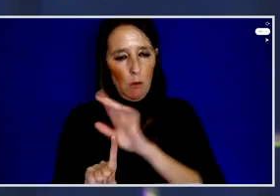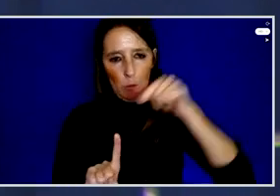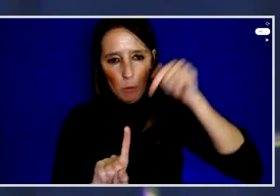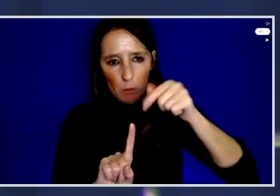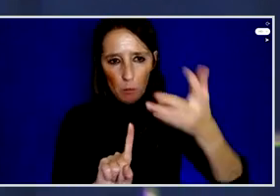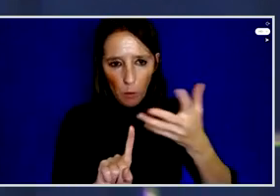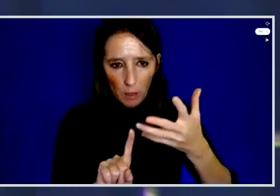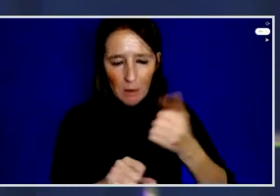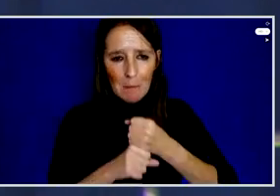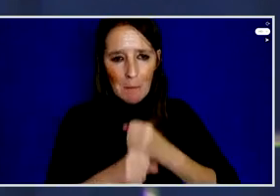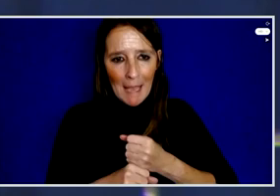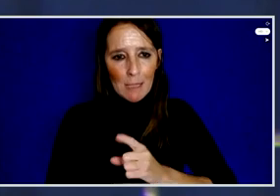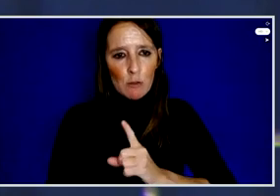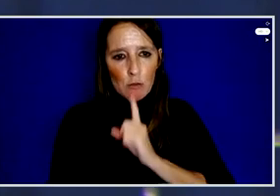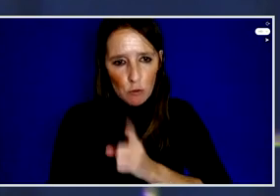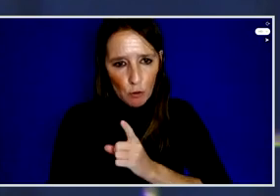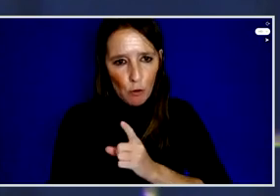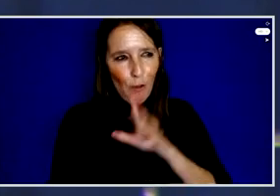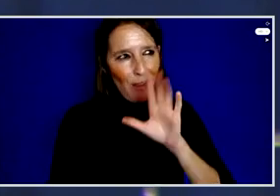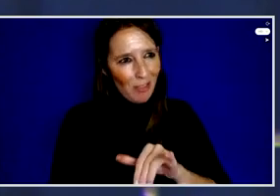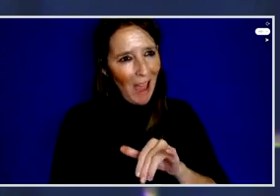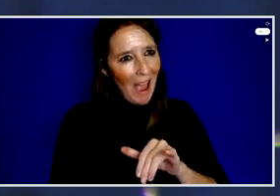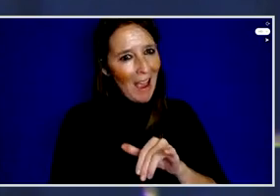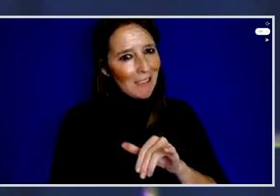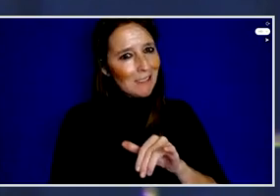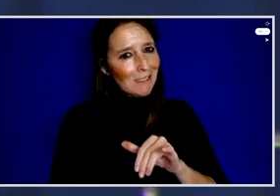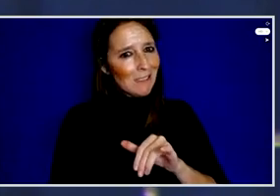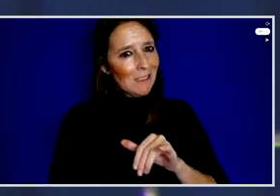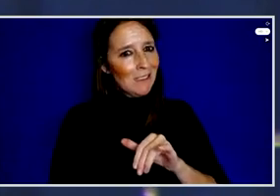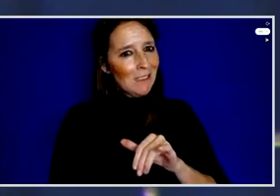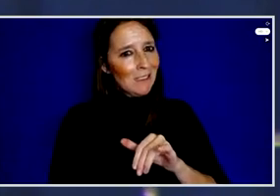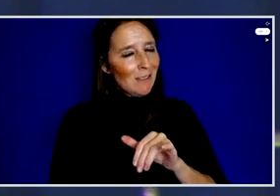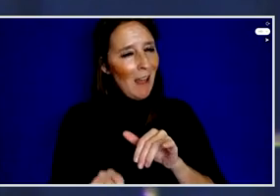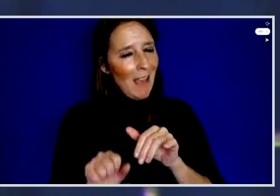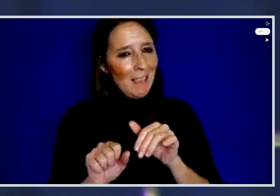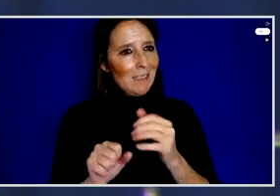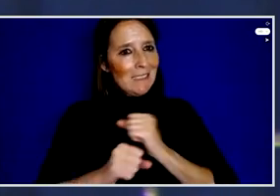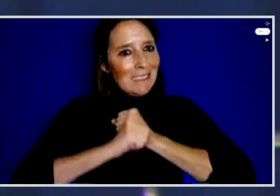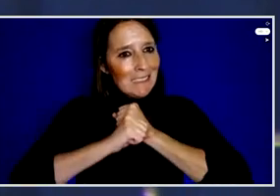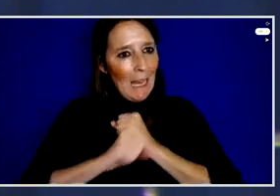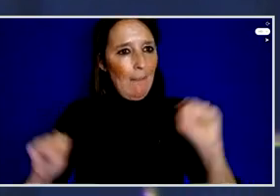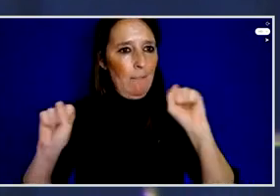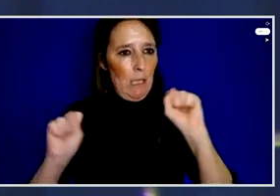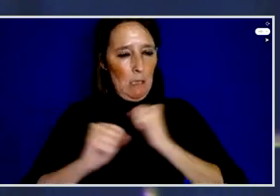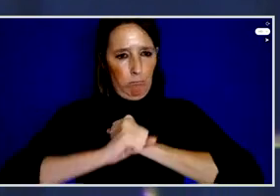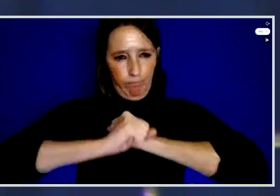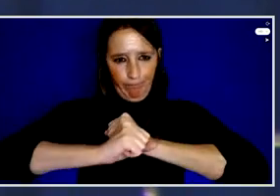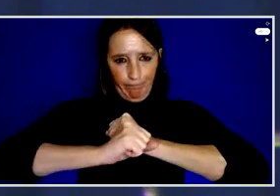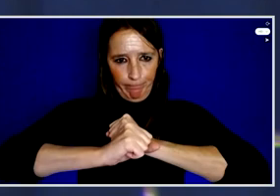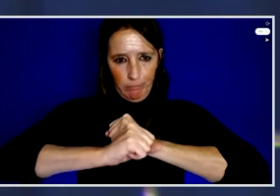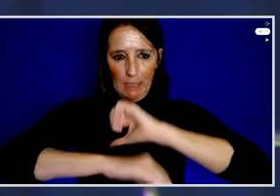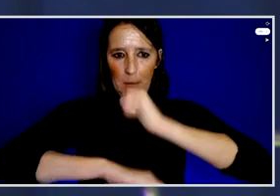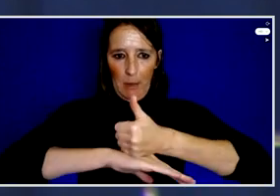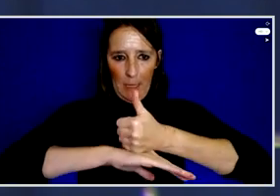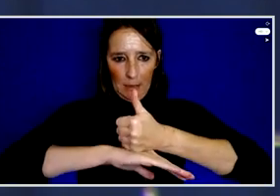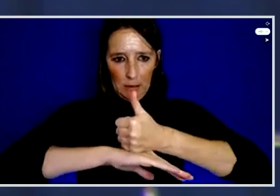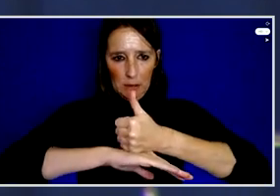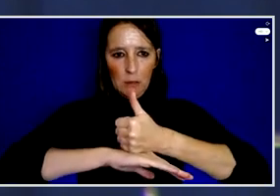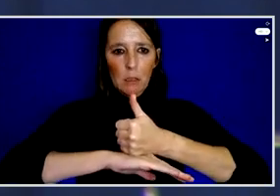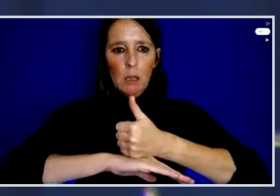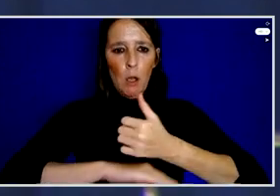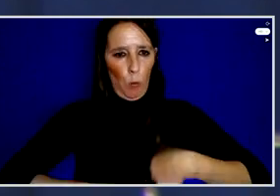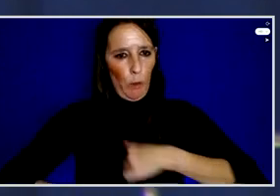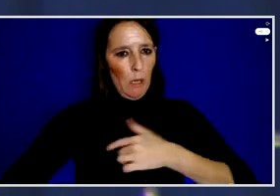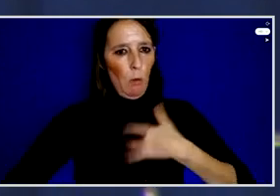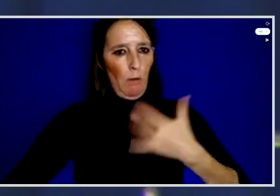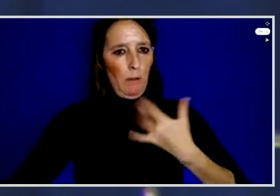that there is that safety mechanisms that are put in place, legal support as well. These